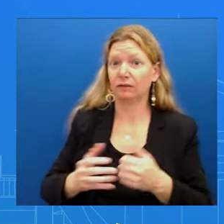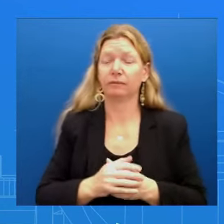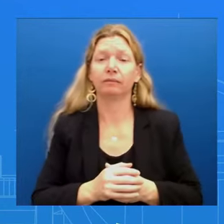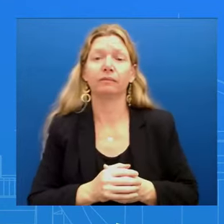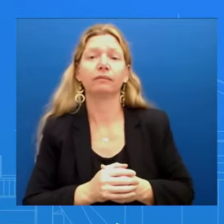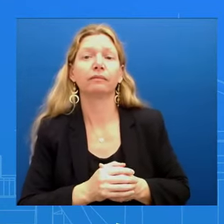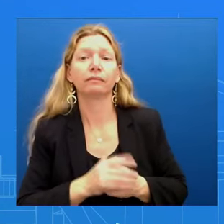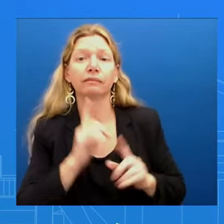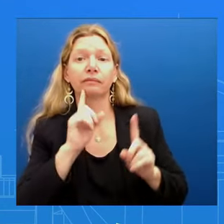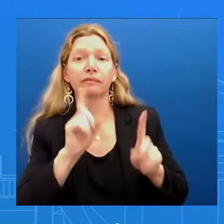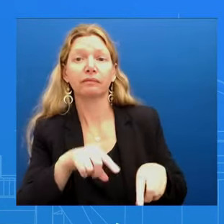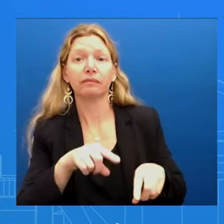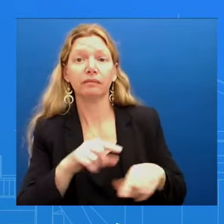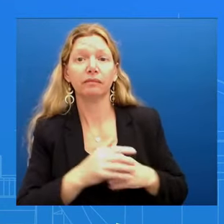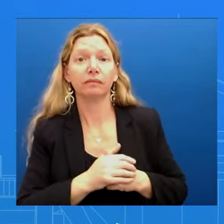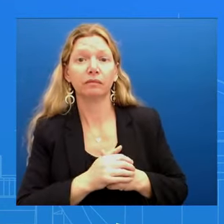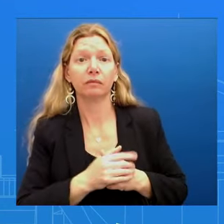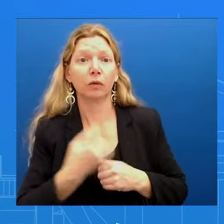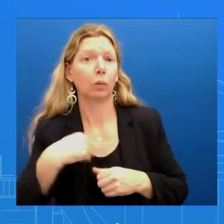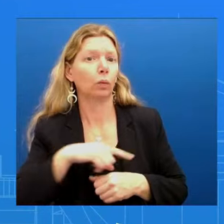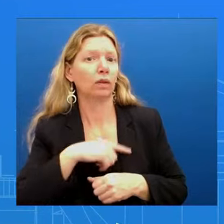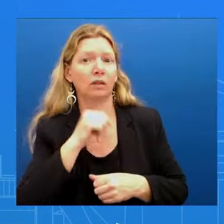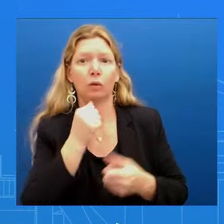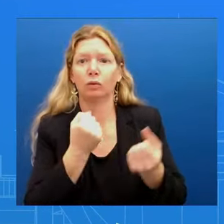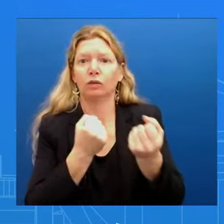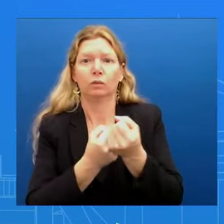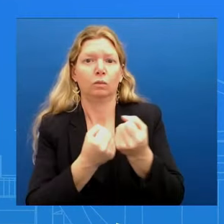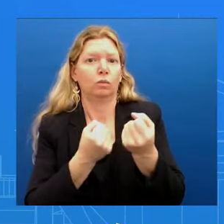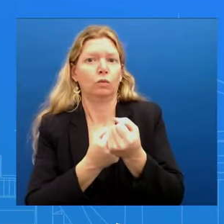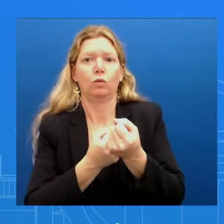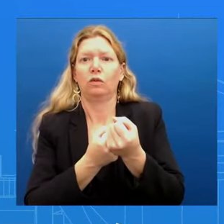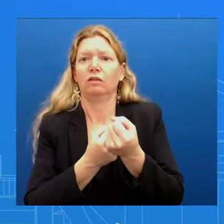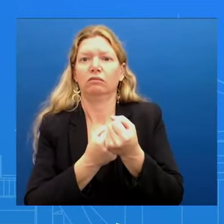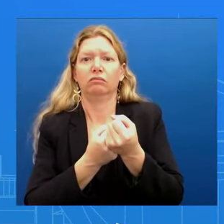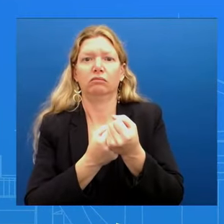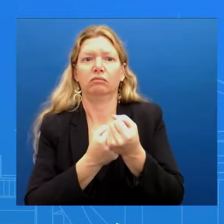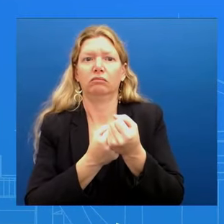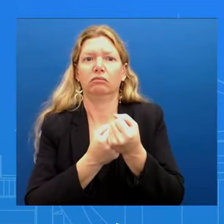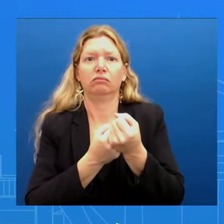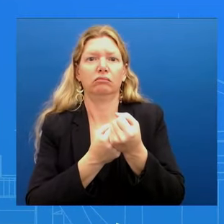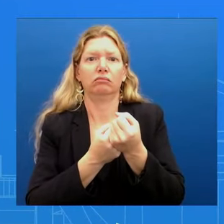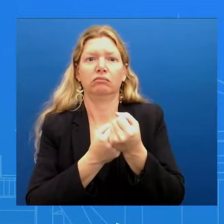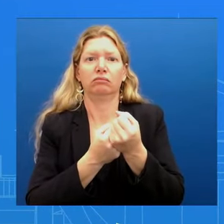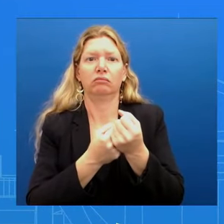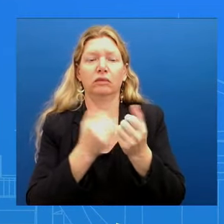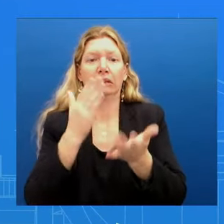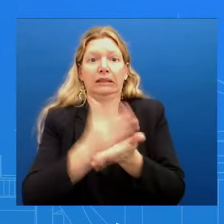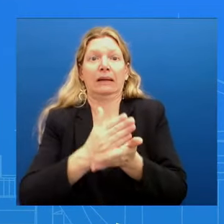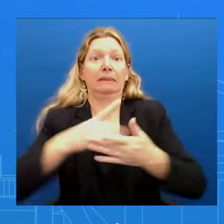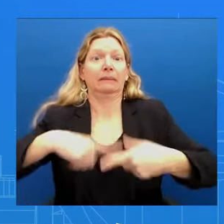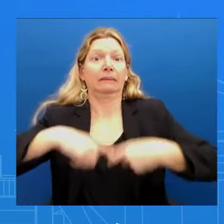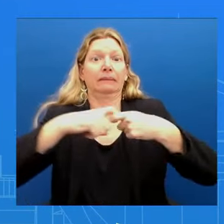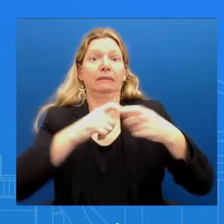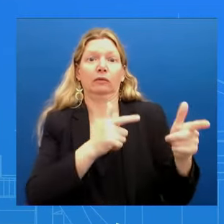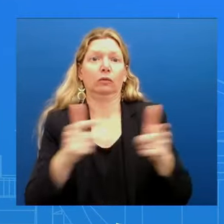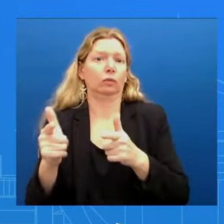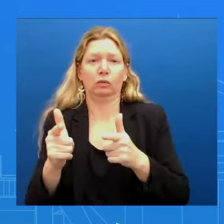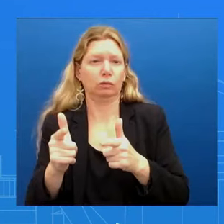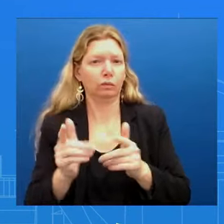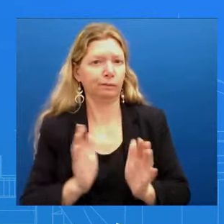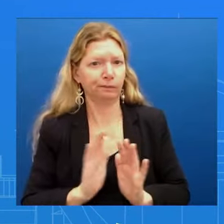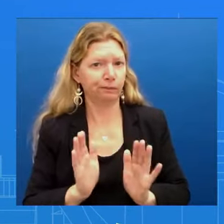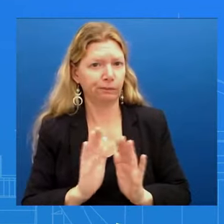general ceasefire at this time which is you know Again a ceasefire that would lead to Both sides laying down arms